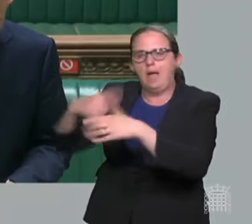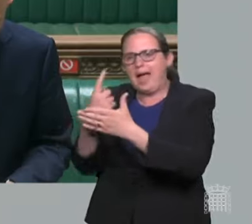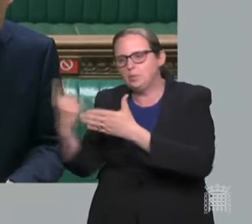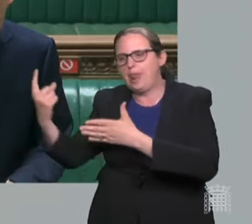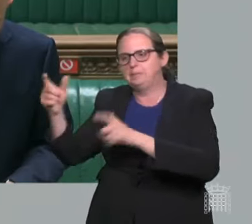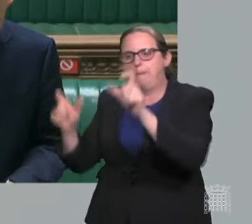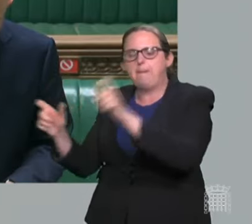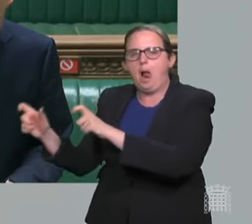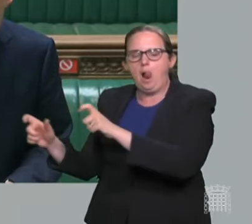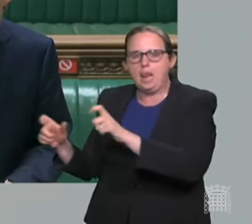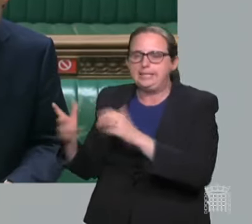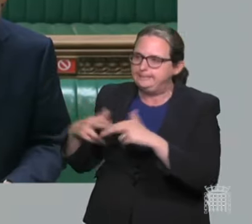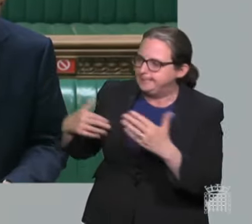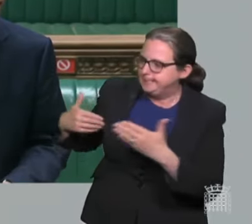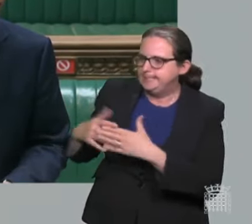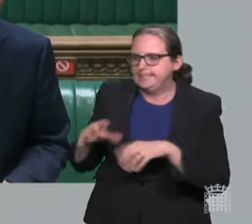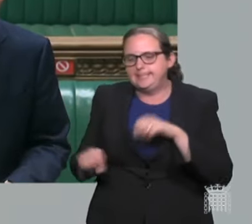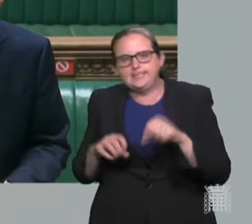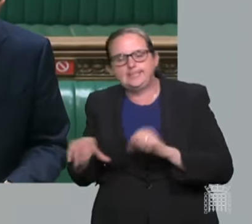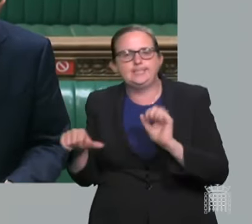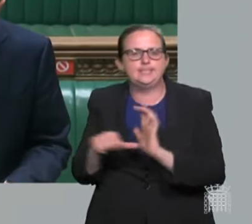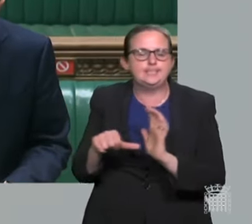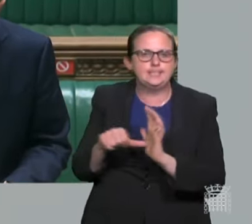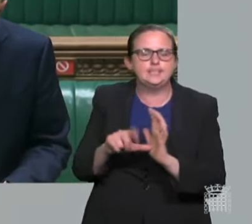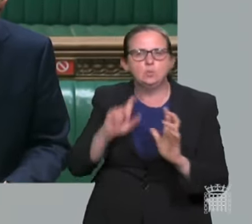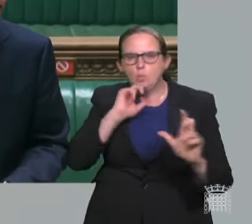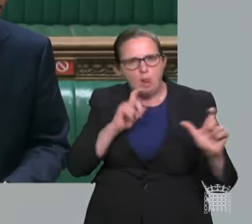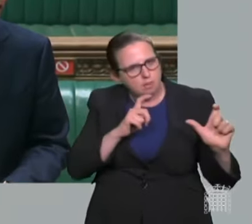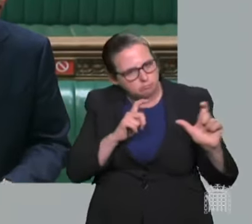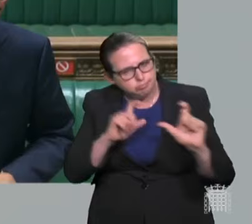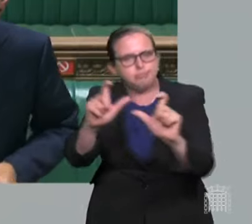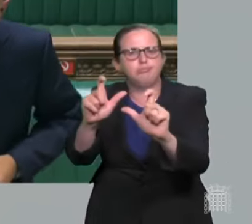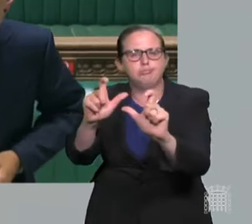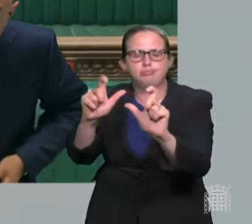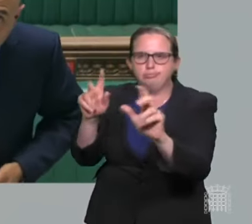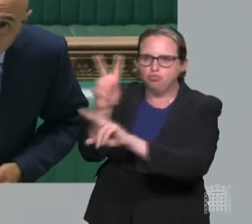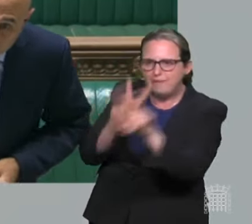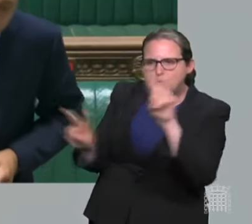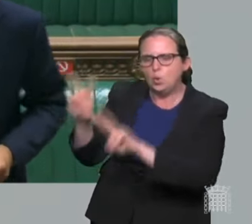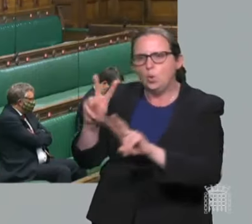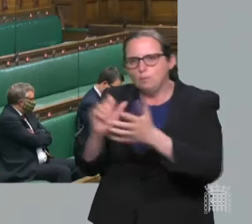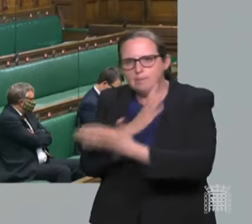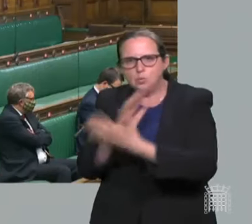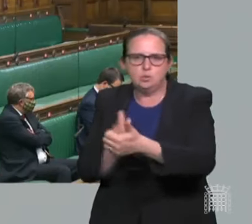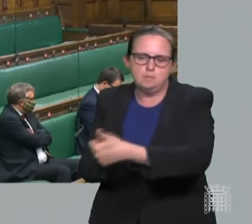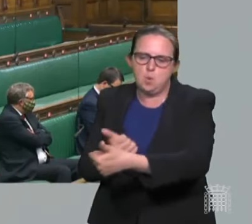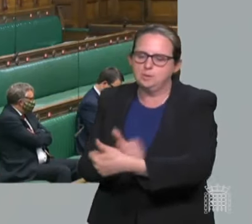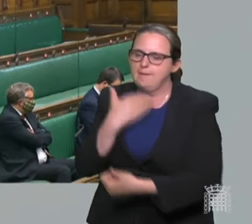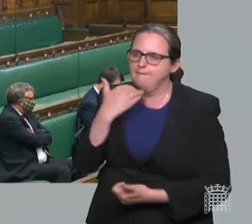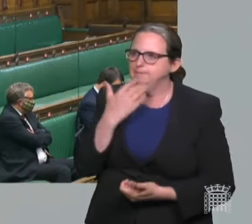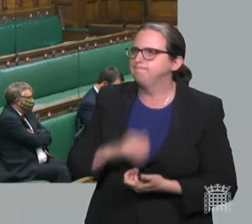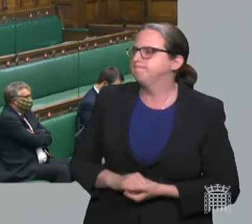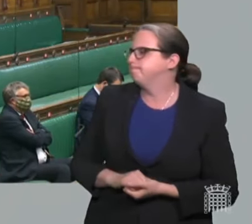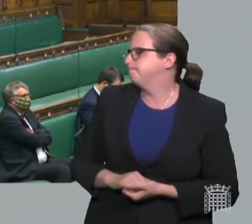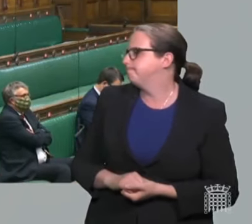and finding things difficult. And we will continue to do so and we will keep that under review. Dr. Luke